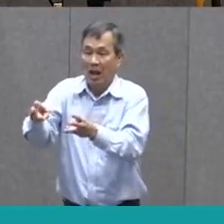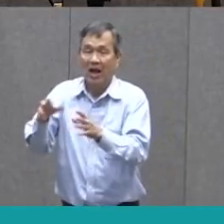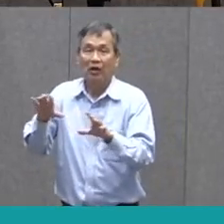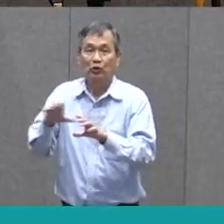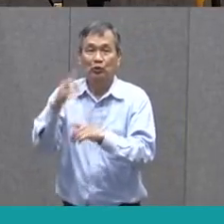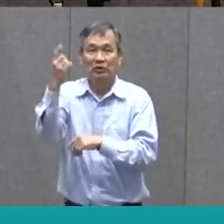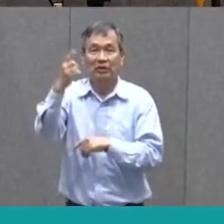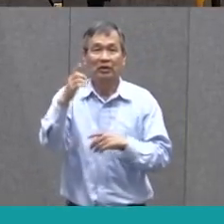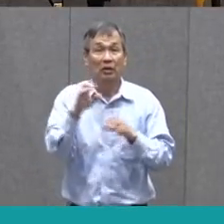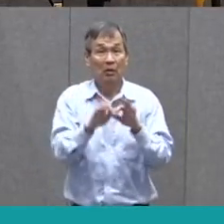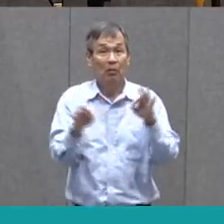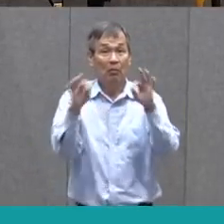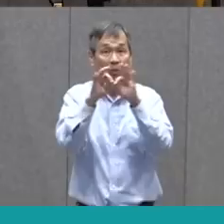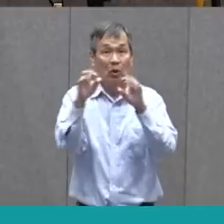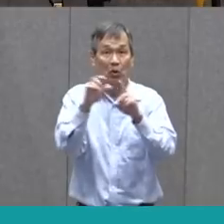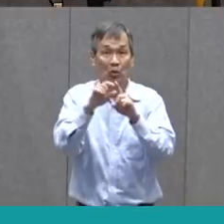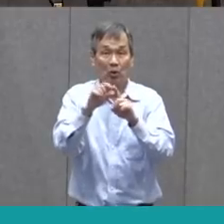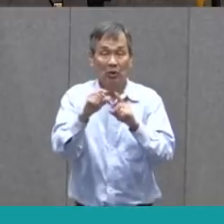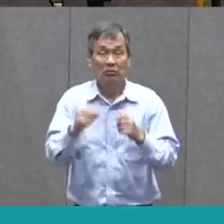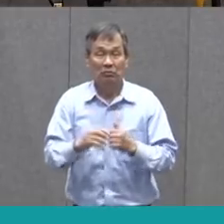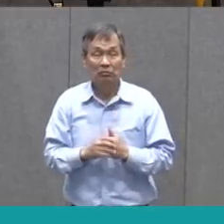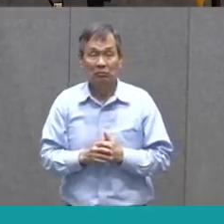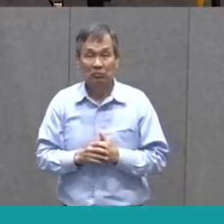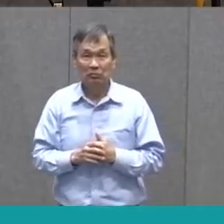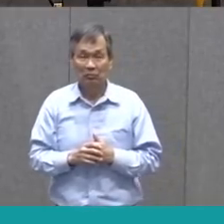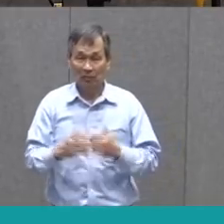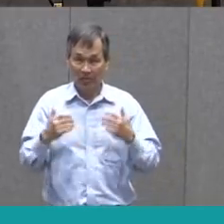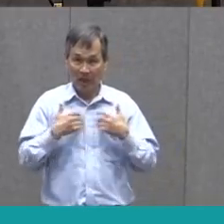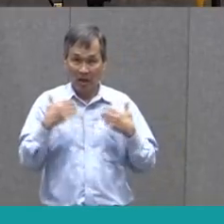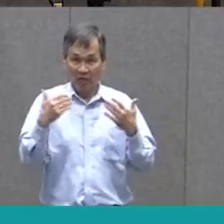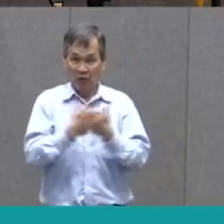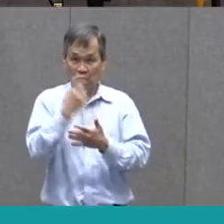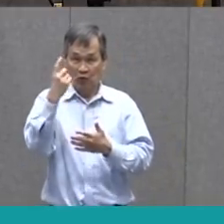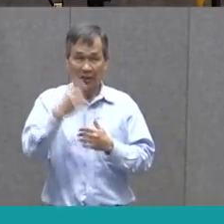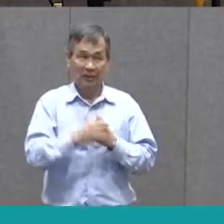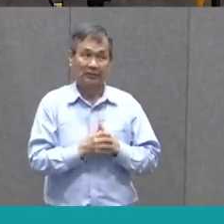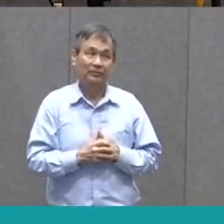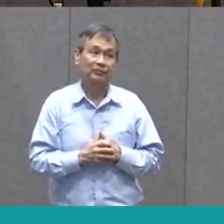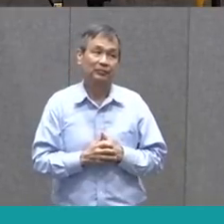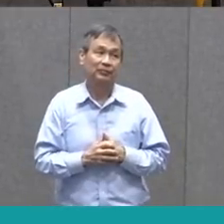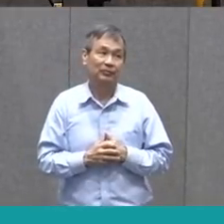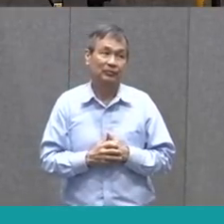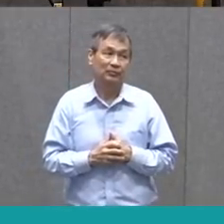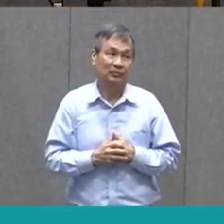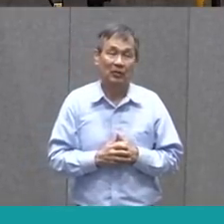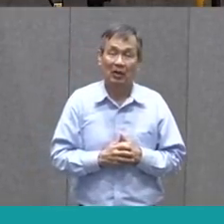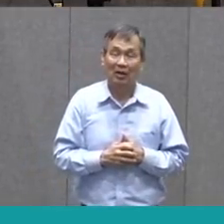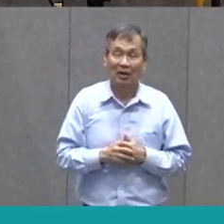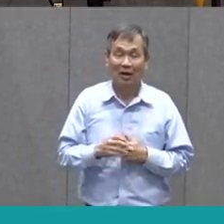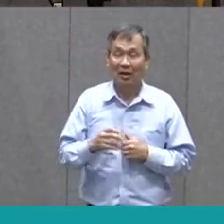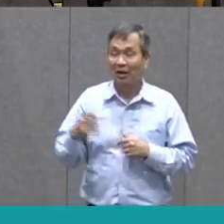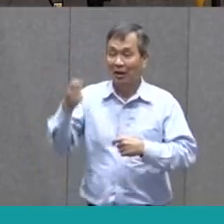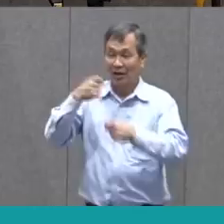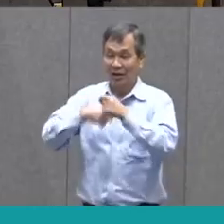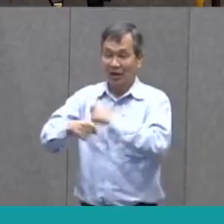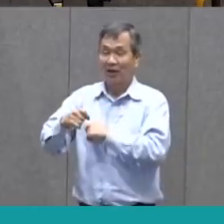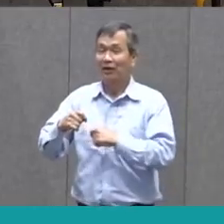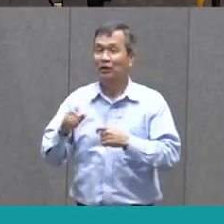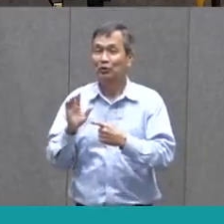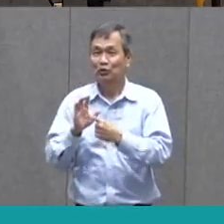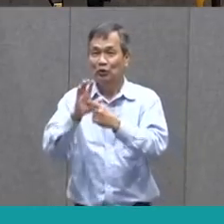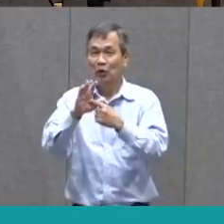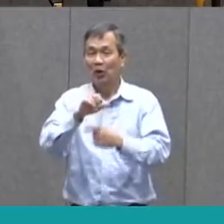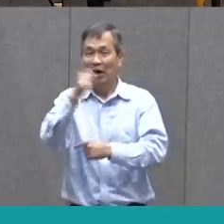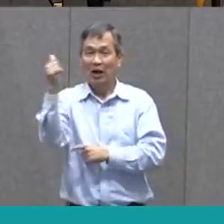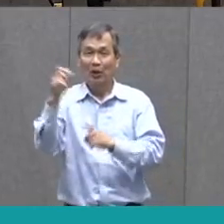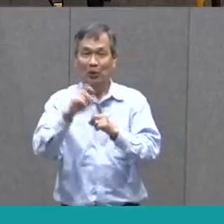That was a very important word. But we have a new word today. New day, new word. So let's take this one